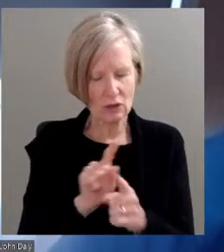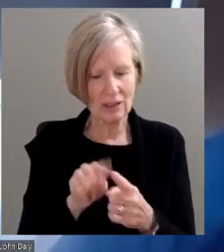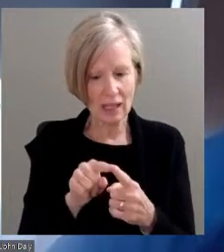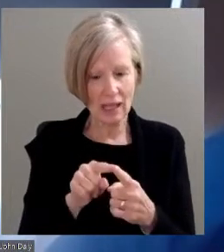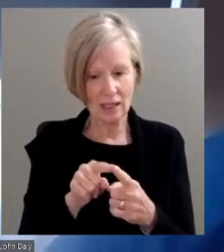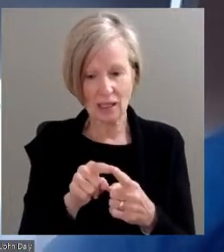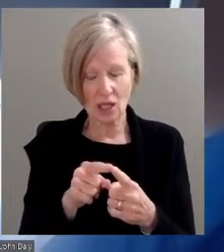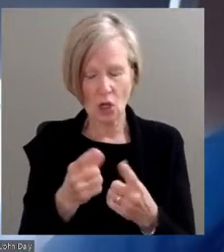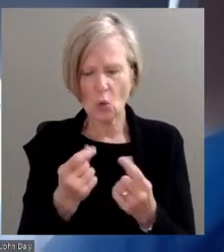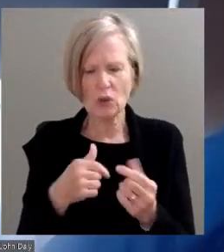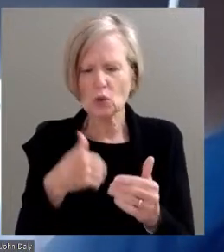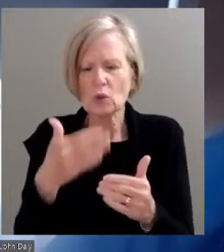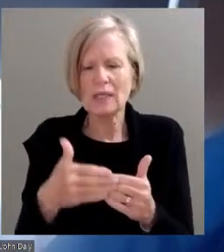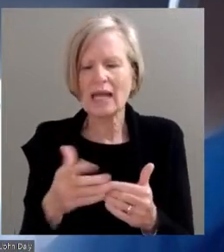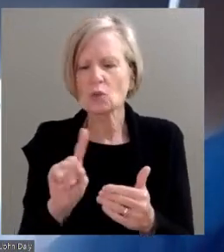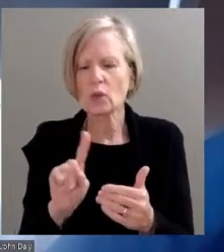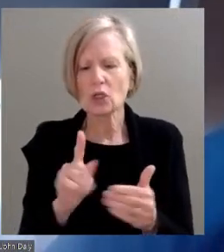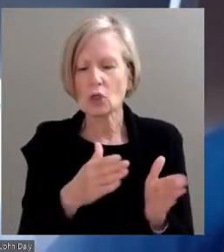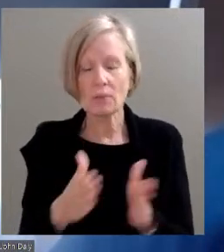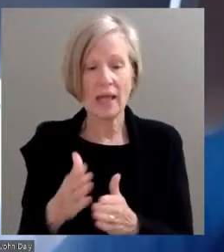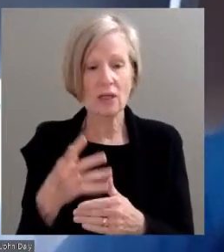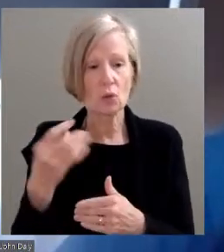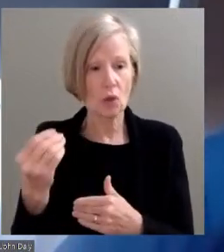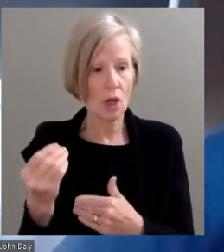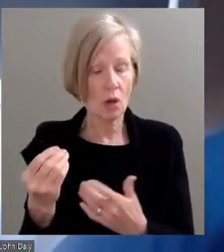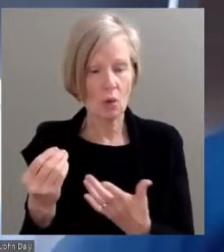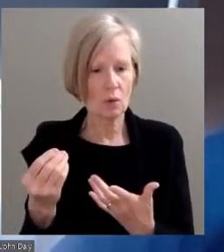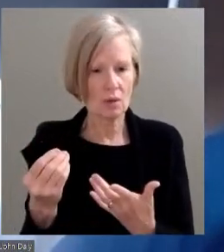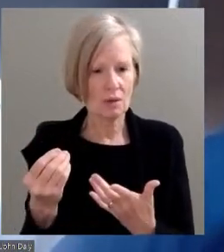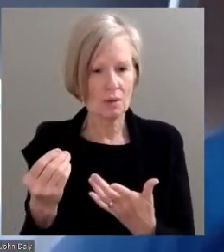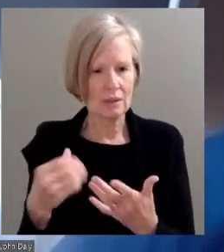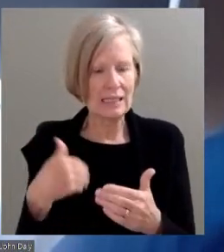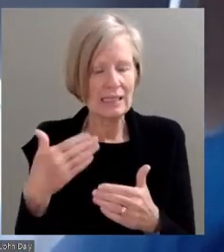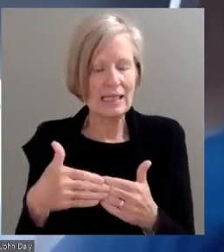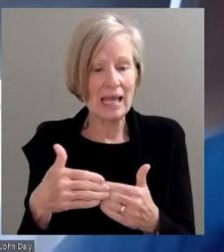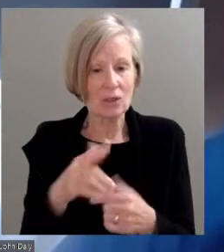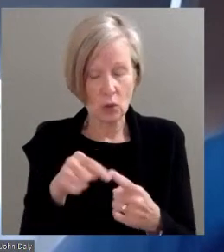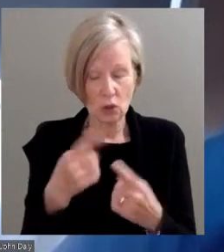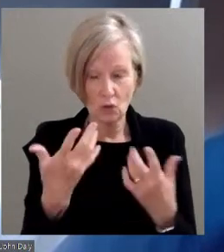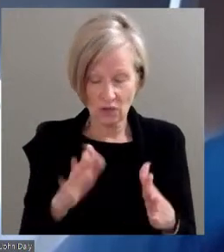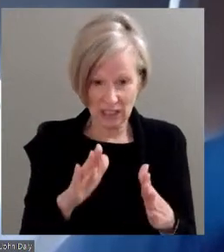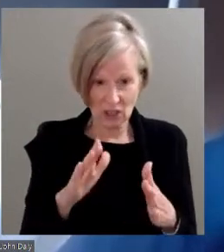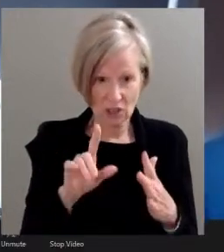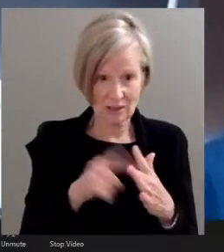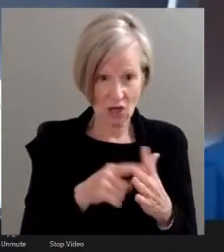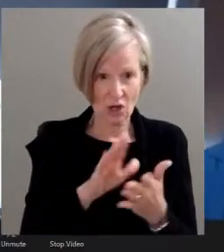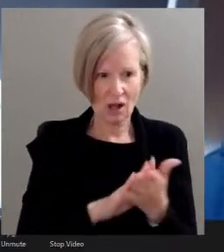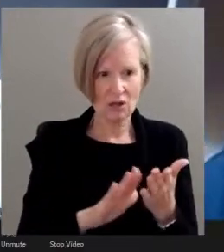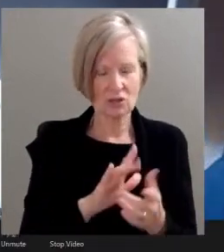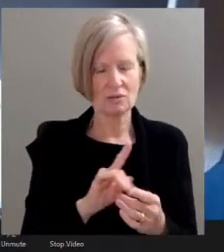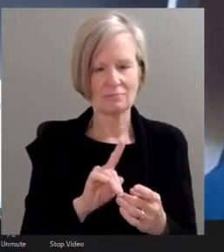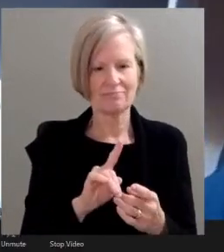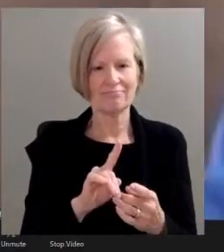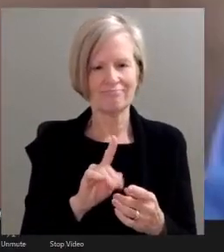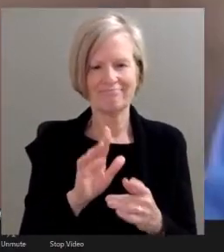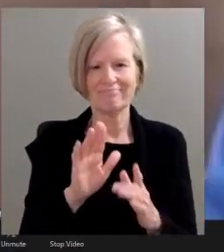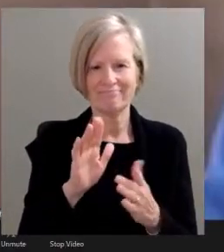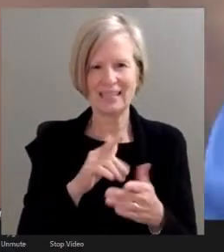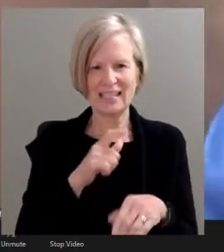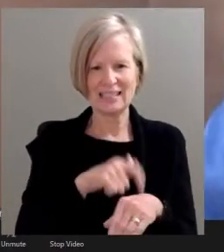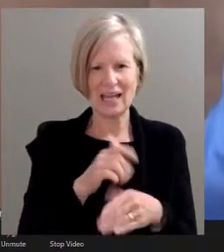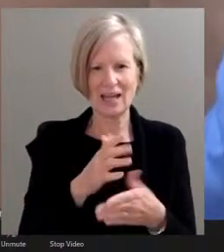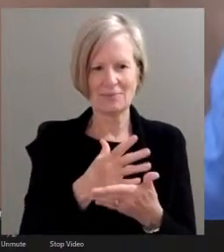you go? Where do you plan to go for Mott once you've enrolled? All right. Mr. Daly, to